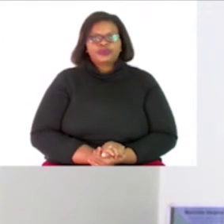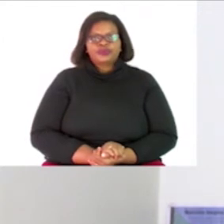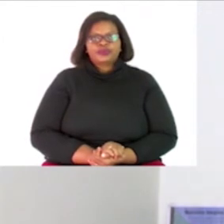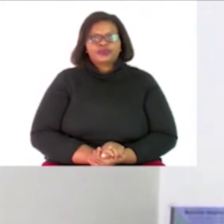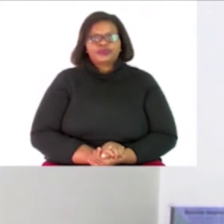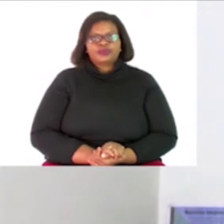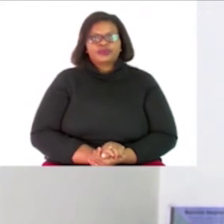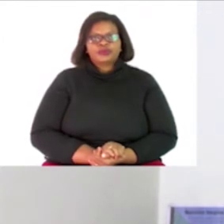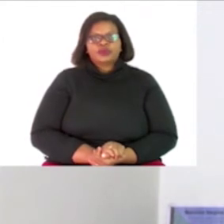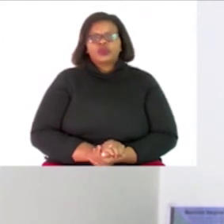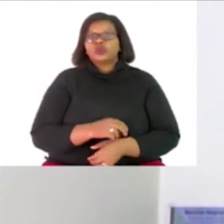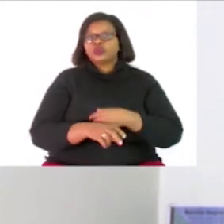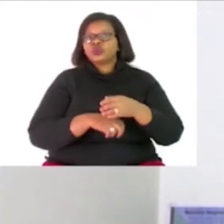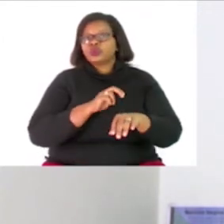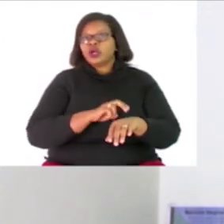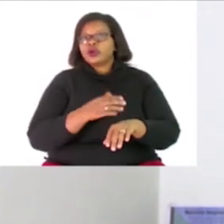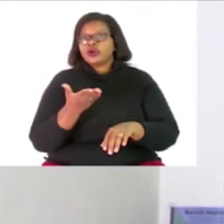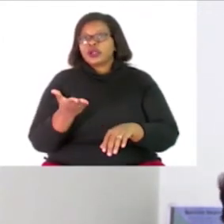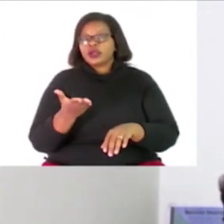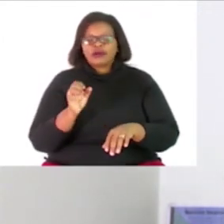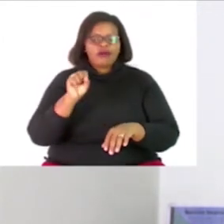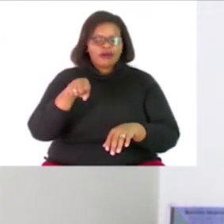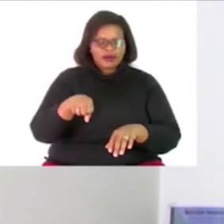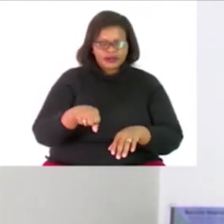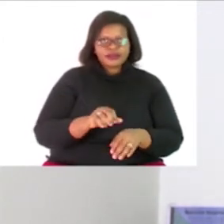are you ready for minute okay